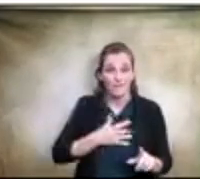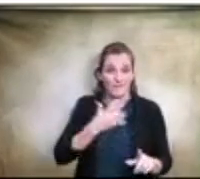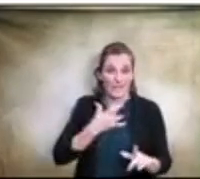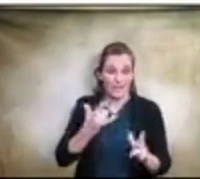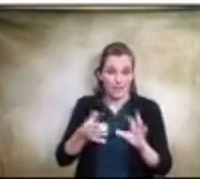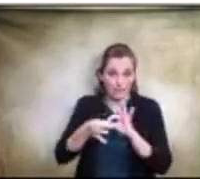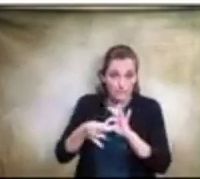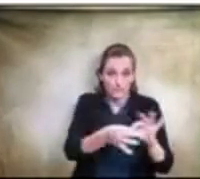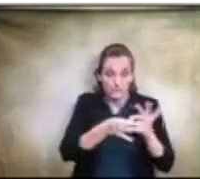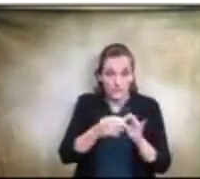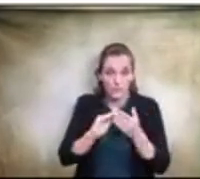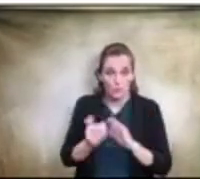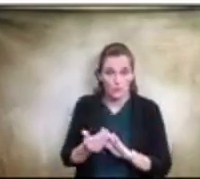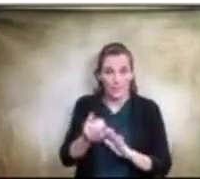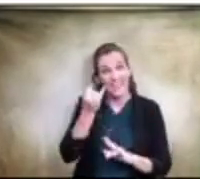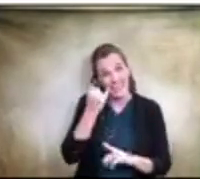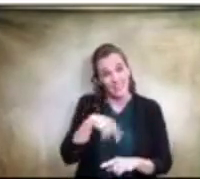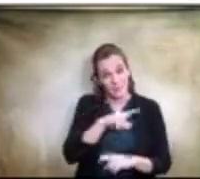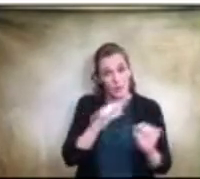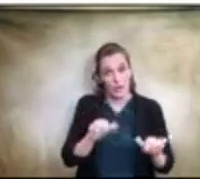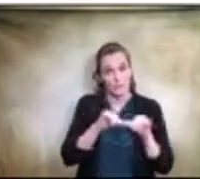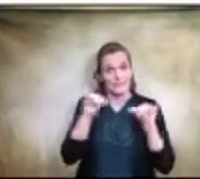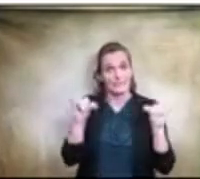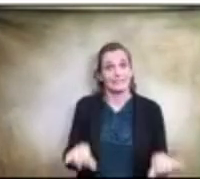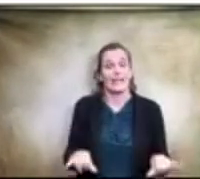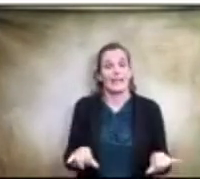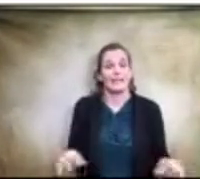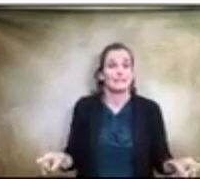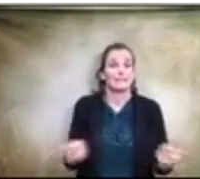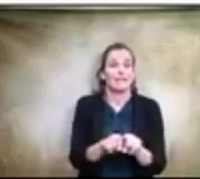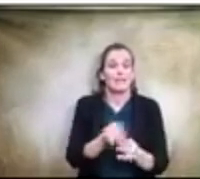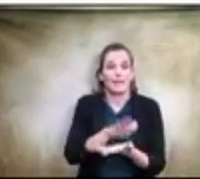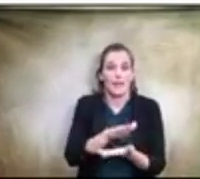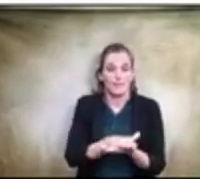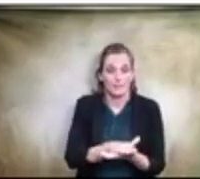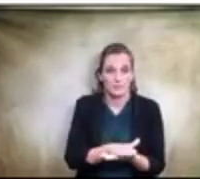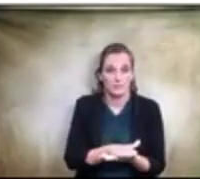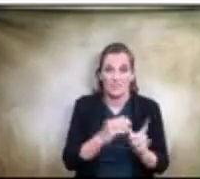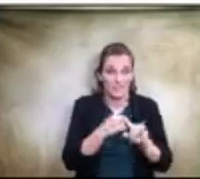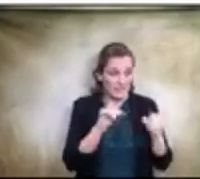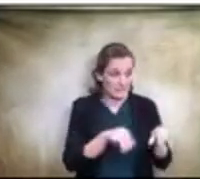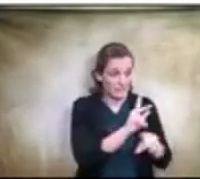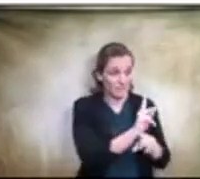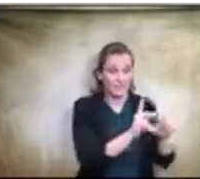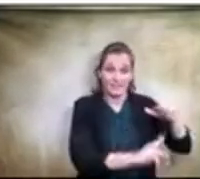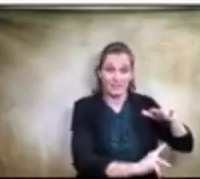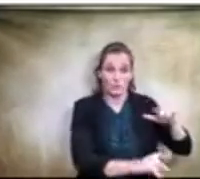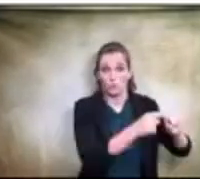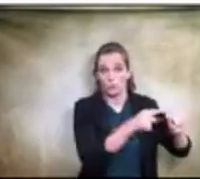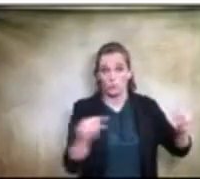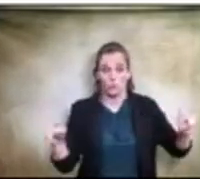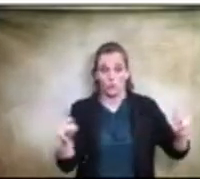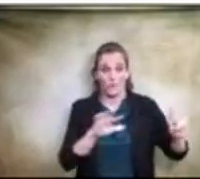they're able to stay in the same campus that they're in from kindergarten through fifth grades. And in